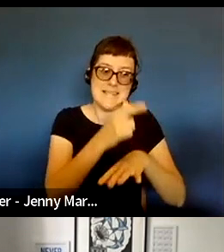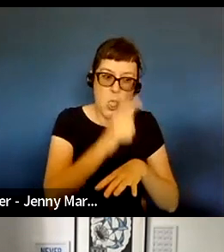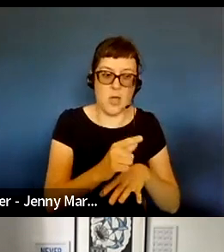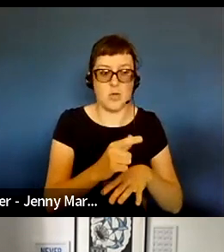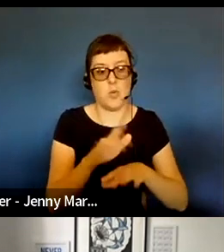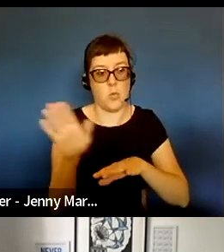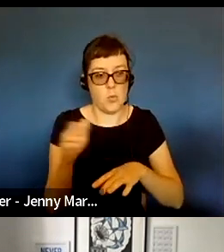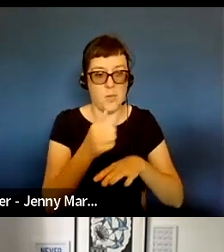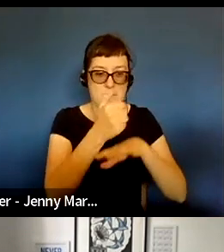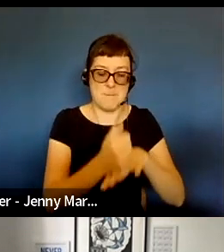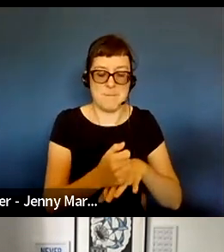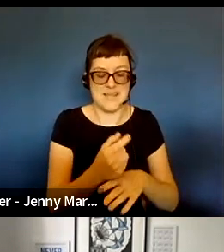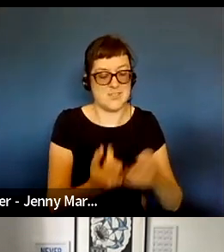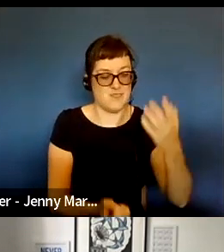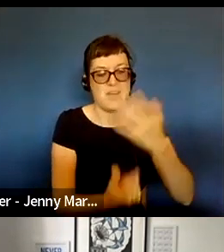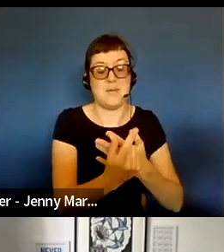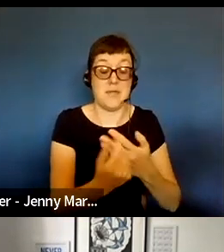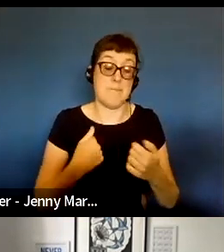randomization, in my opinion, anyway.